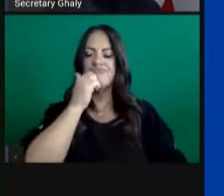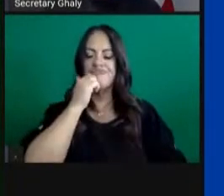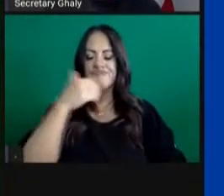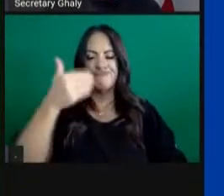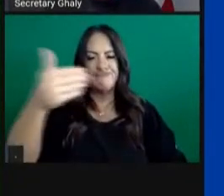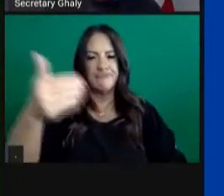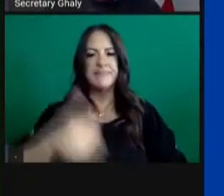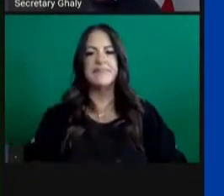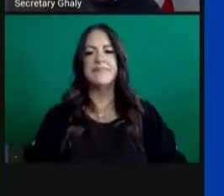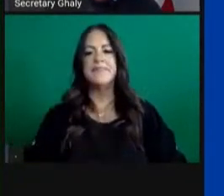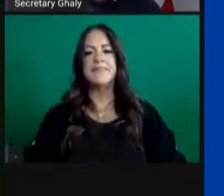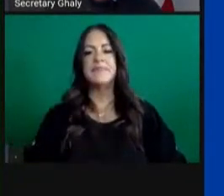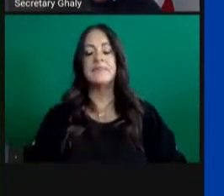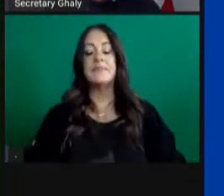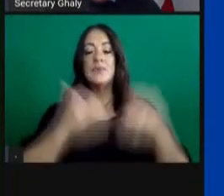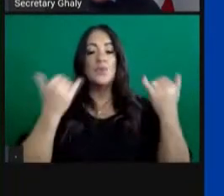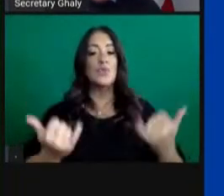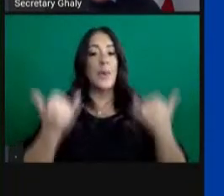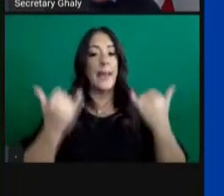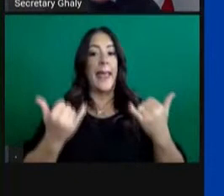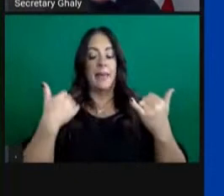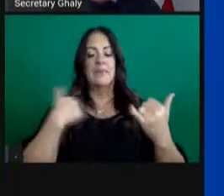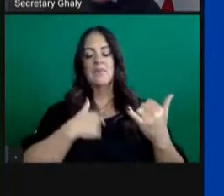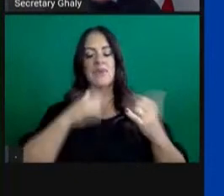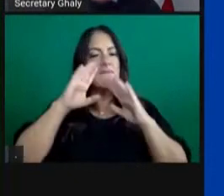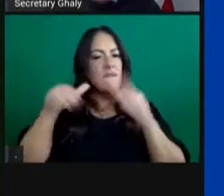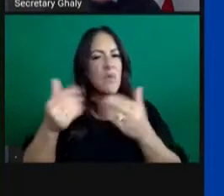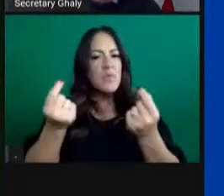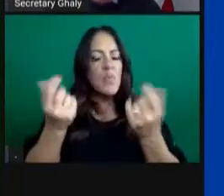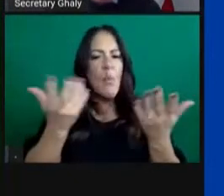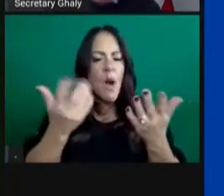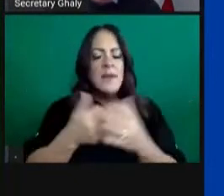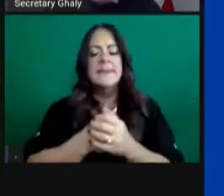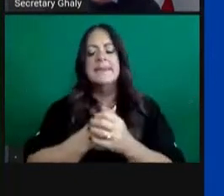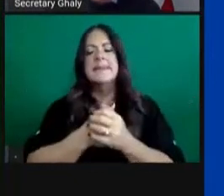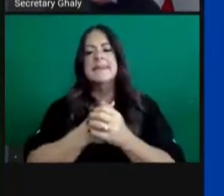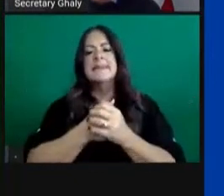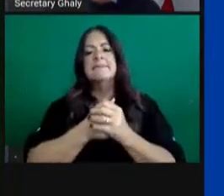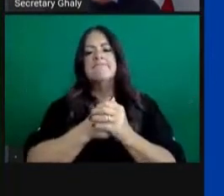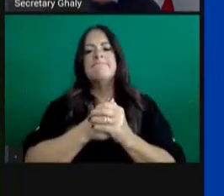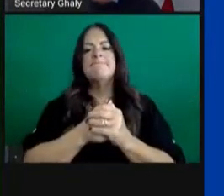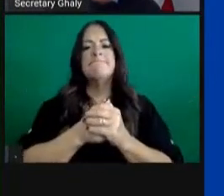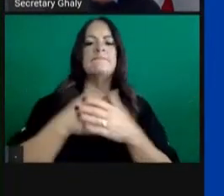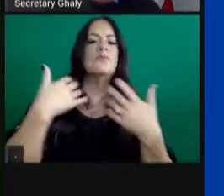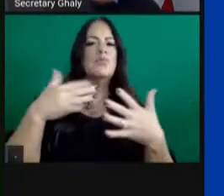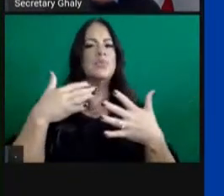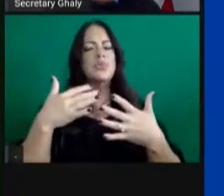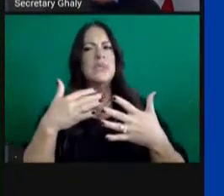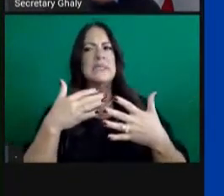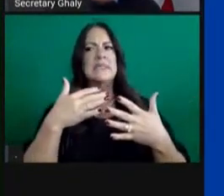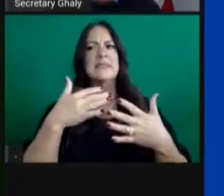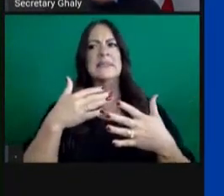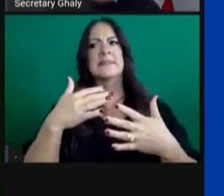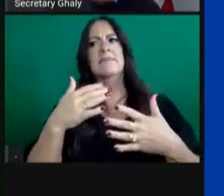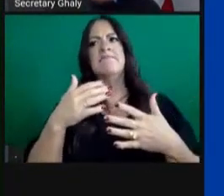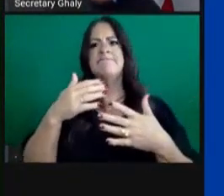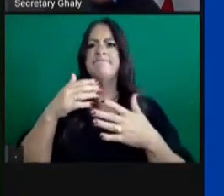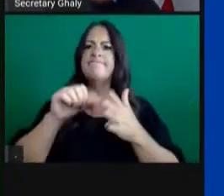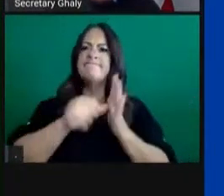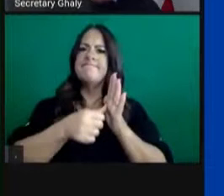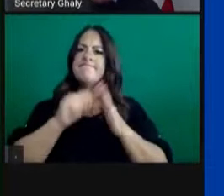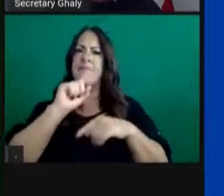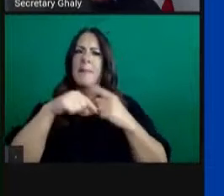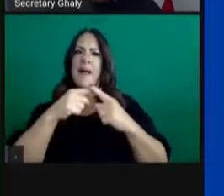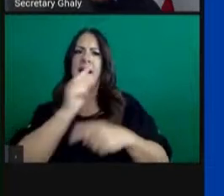Again, we've been focused, as we should be, about the intense, critical situation in our hospitals across the state.